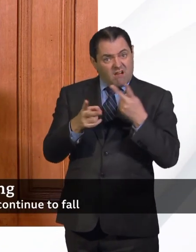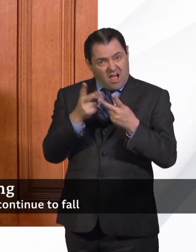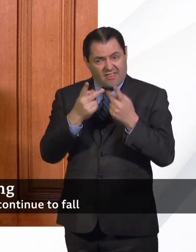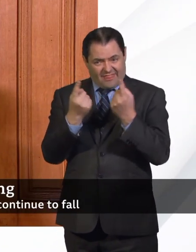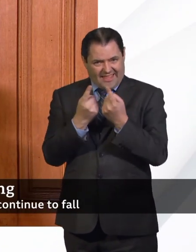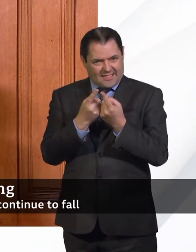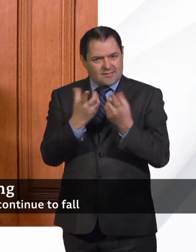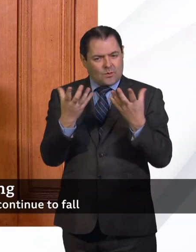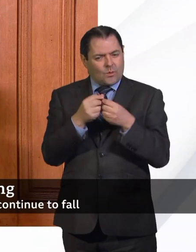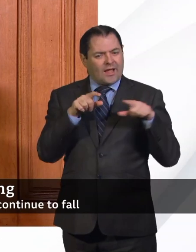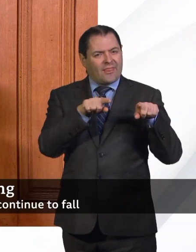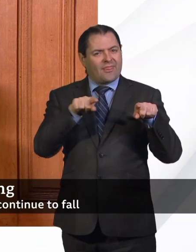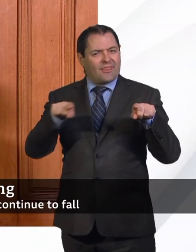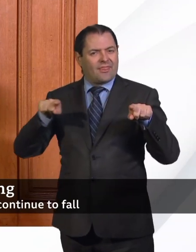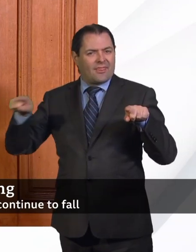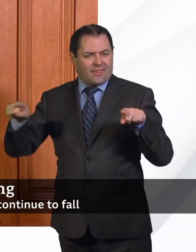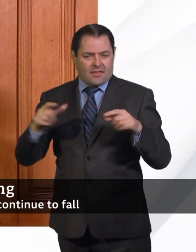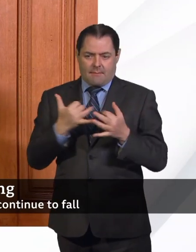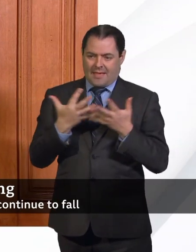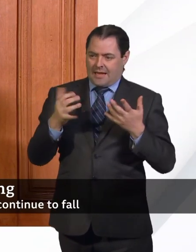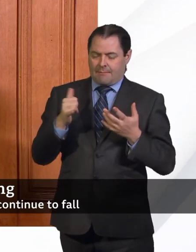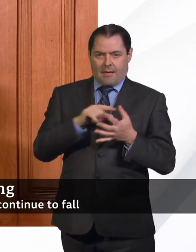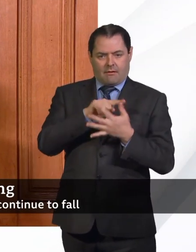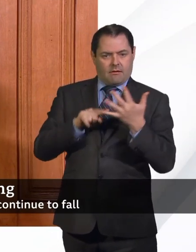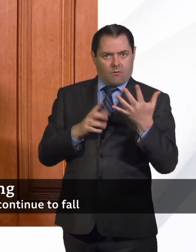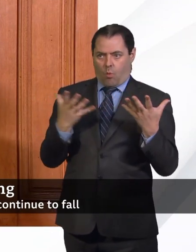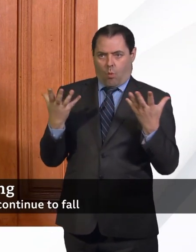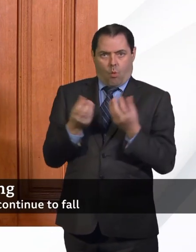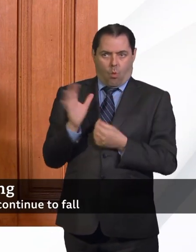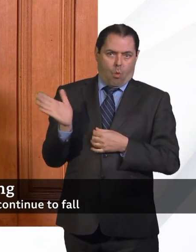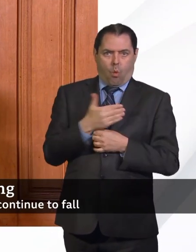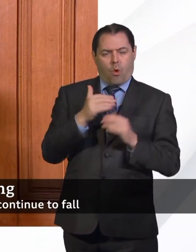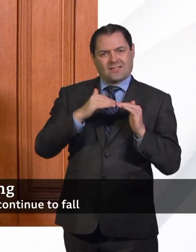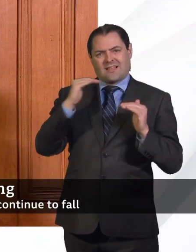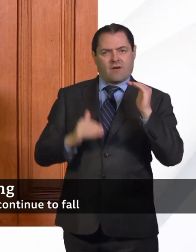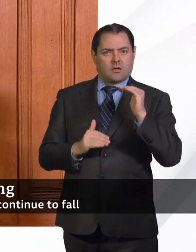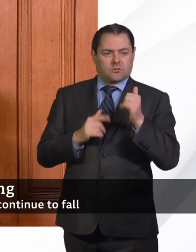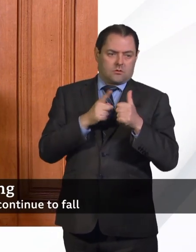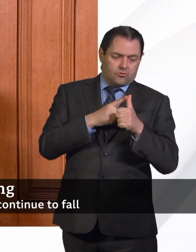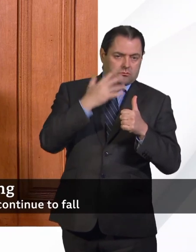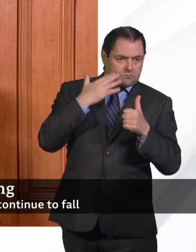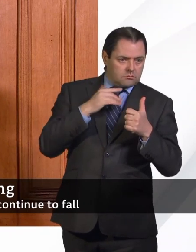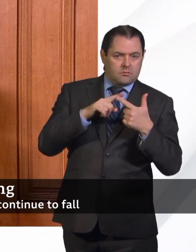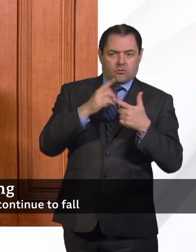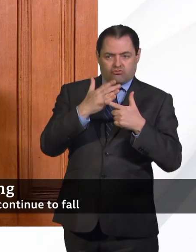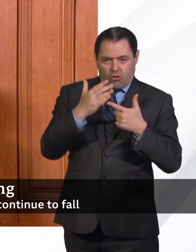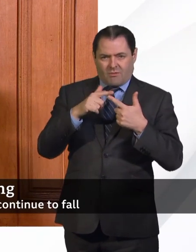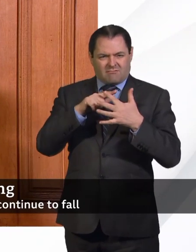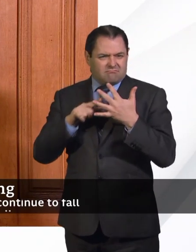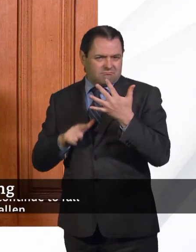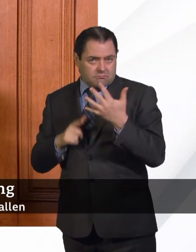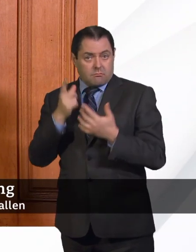often working alongside ethnicity. And many people, of course, suffer from multiple disadvantages as well. So we're trying to put all that into